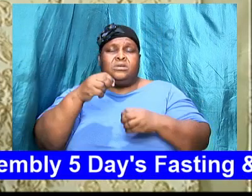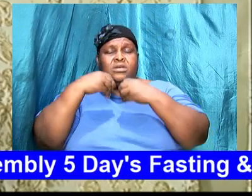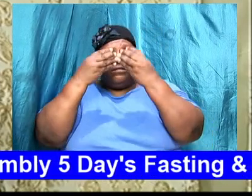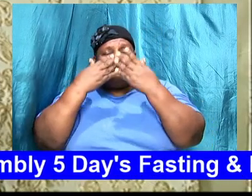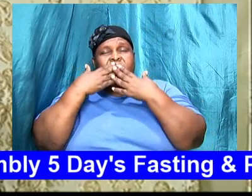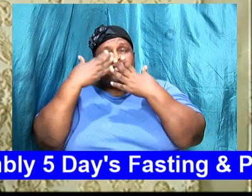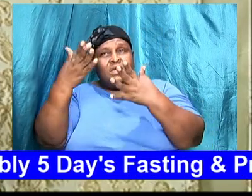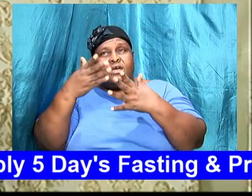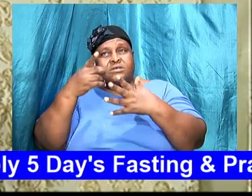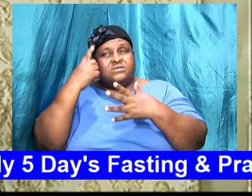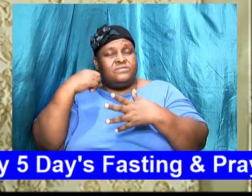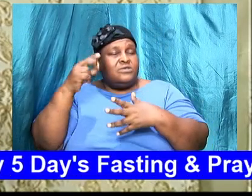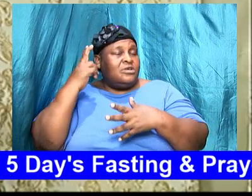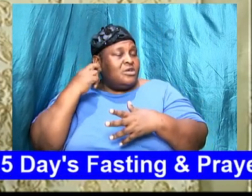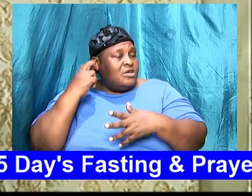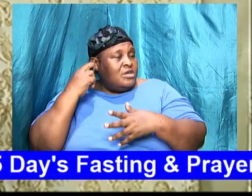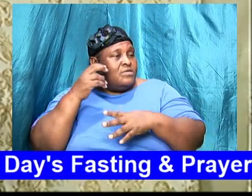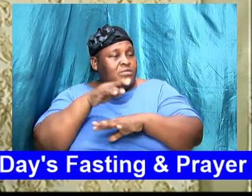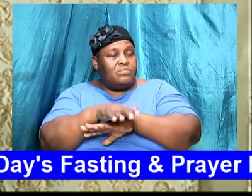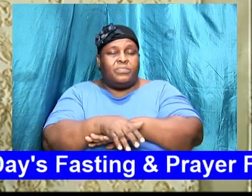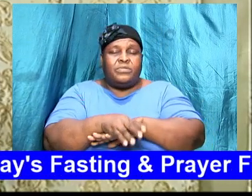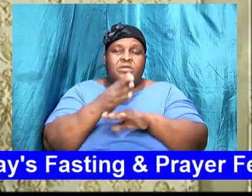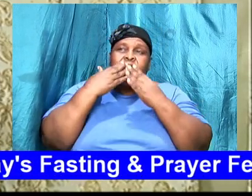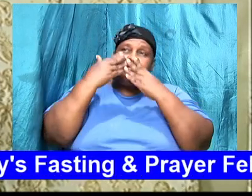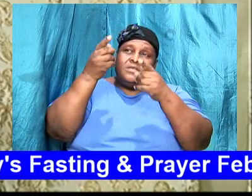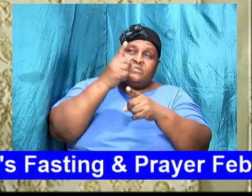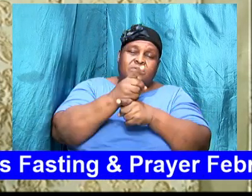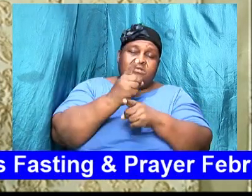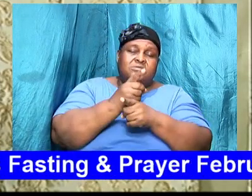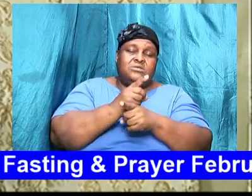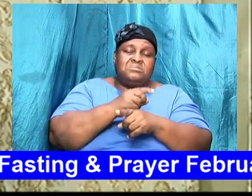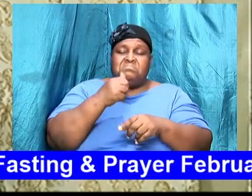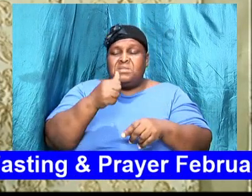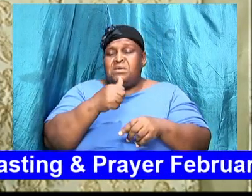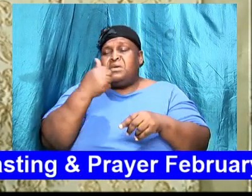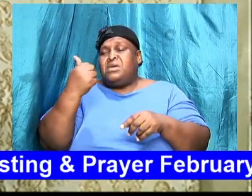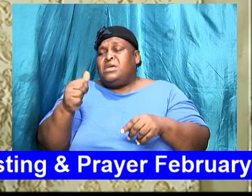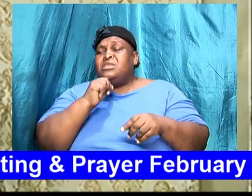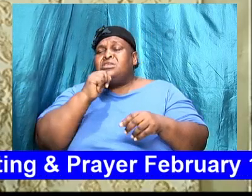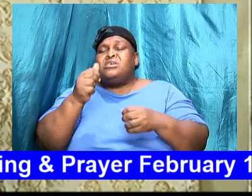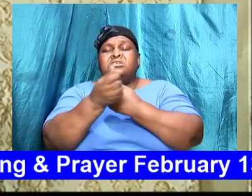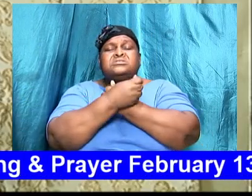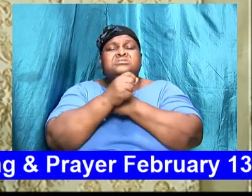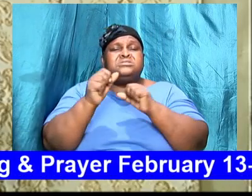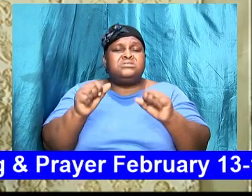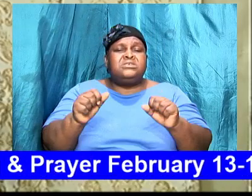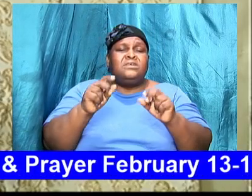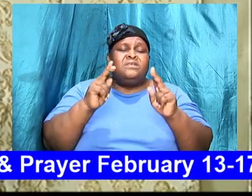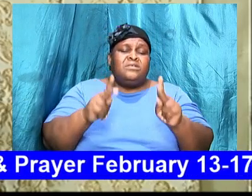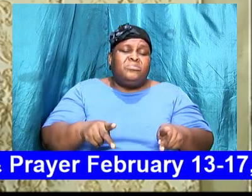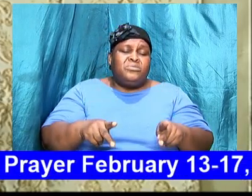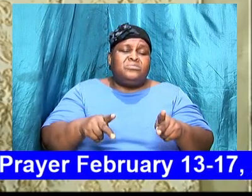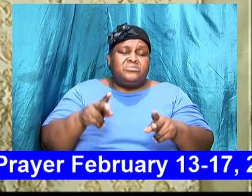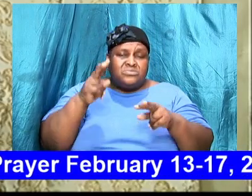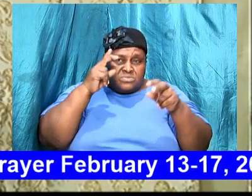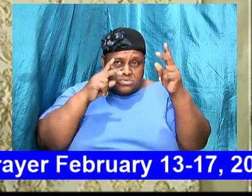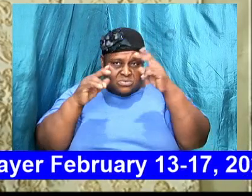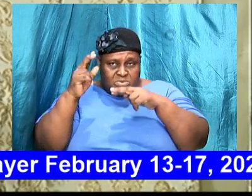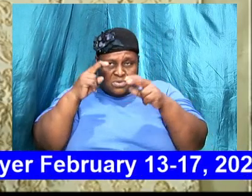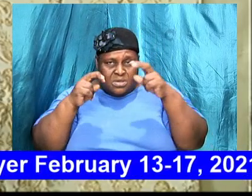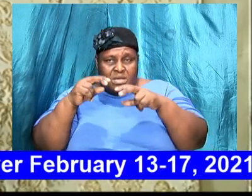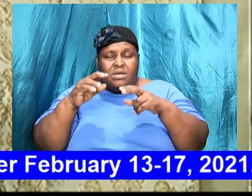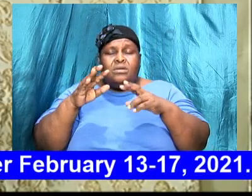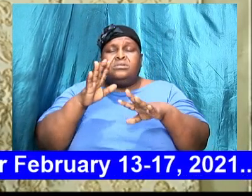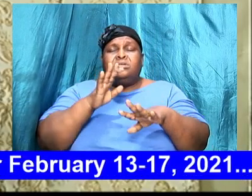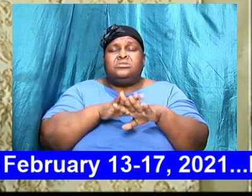thanks for hearing tonight thanks for answering God if there's any unsaved that is tuning in we ask God that you touch